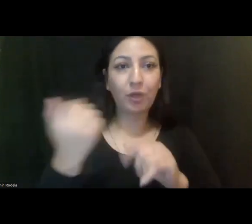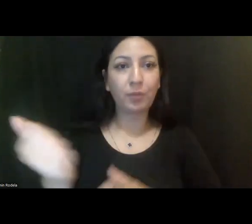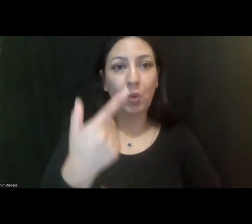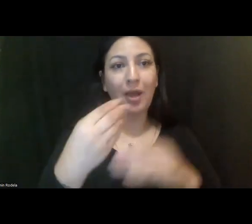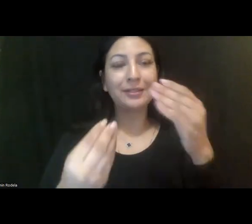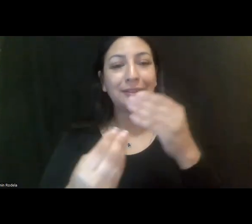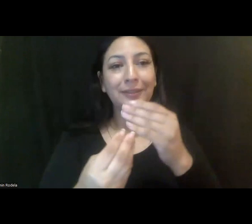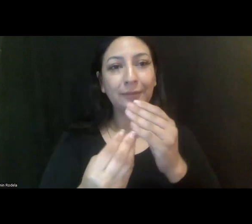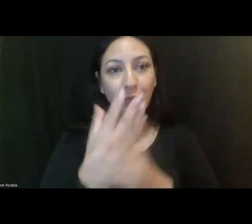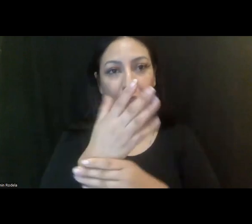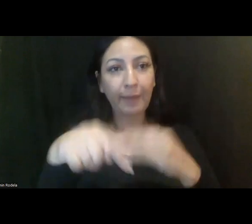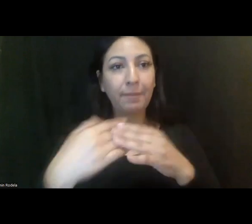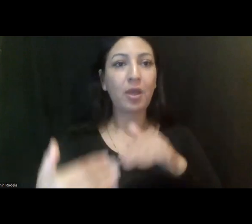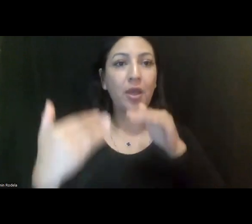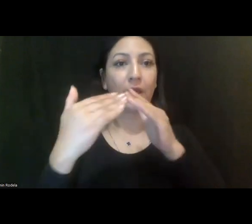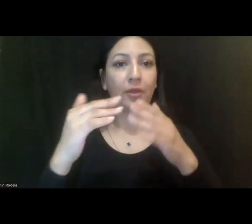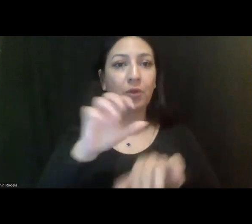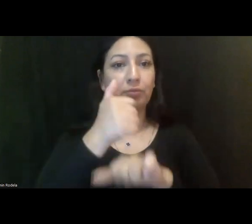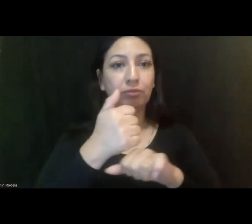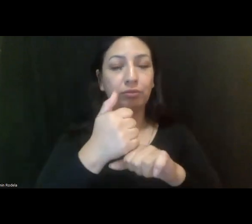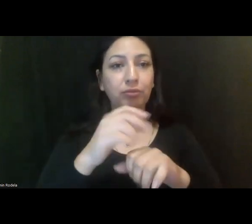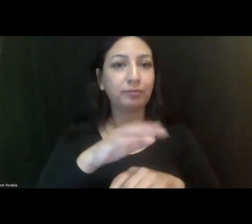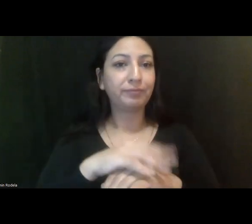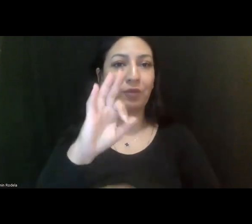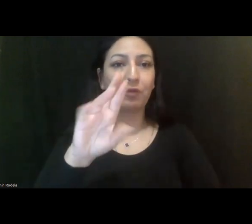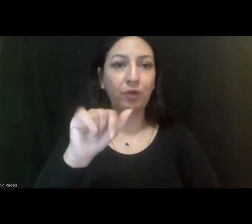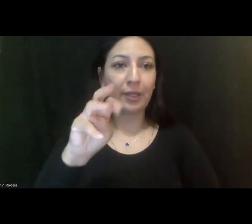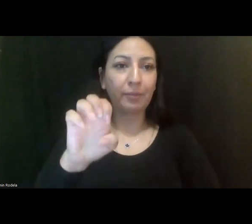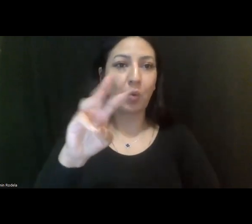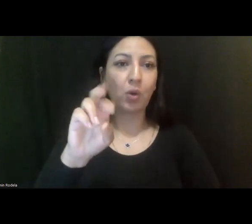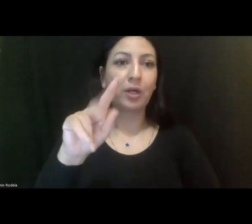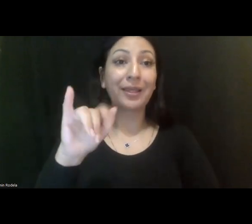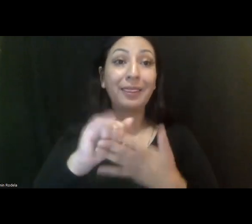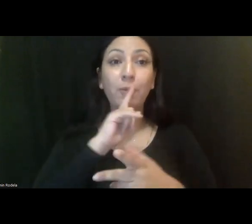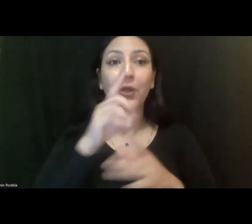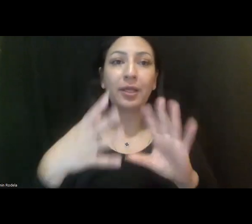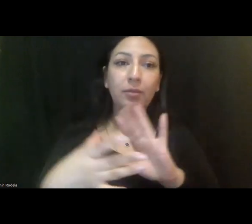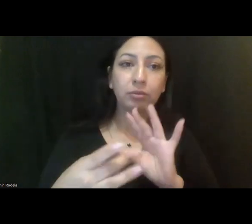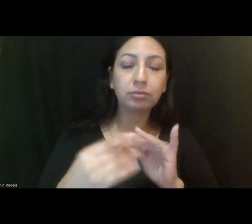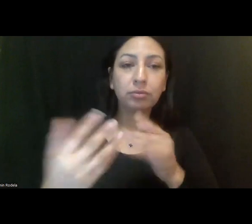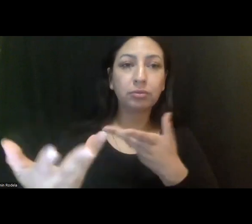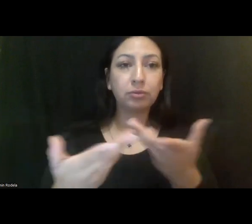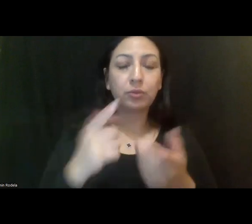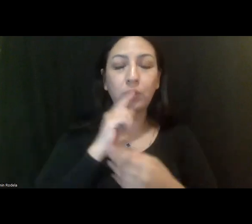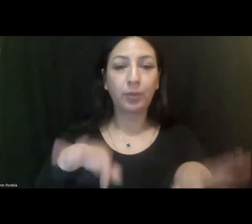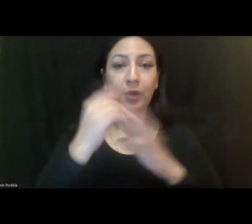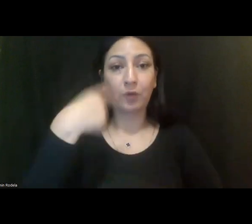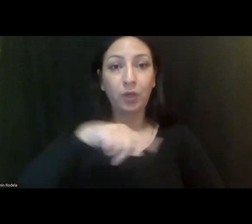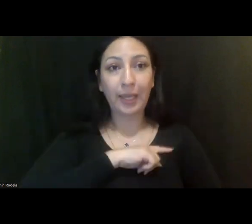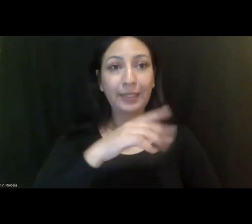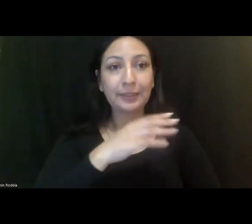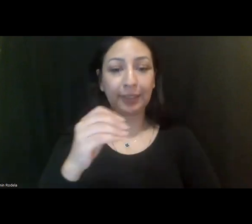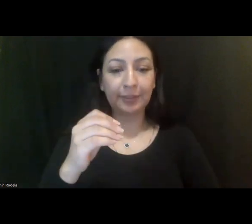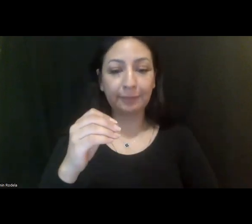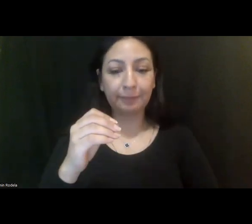spring about an equity framework. And so this dialogue is so important to us. And